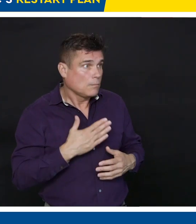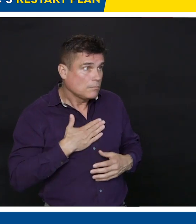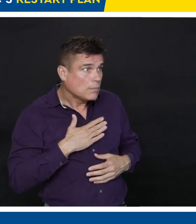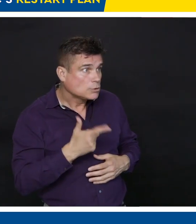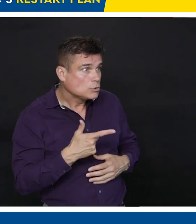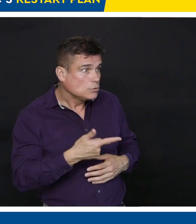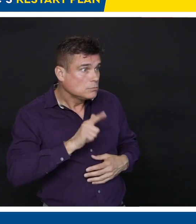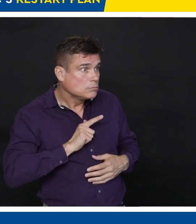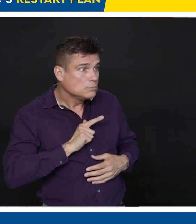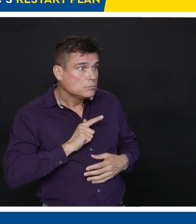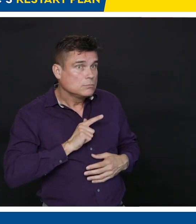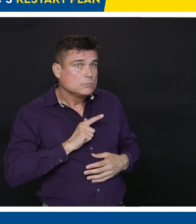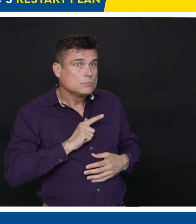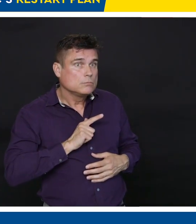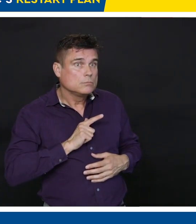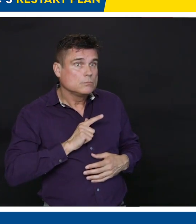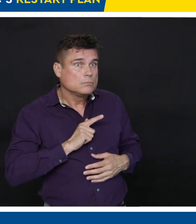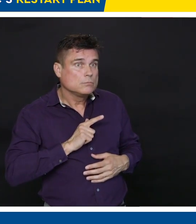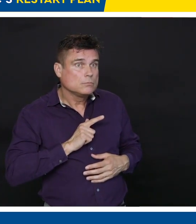It's really loud.